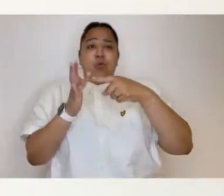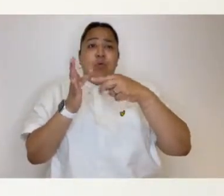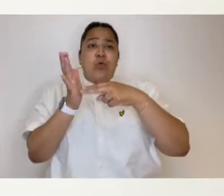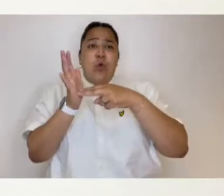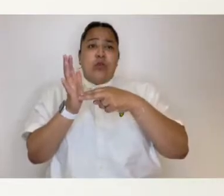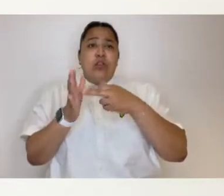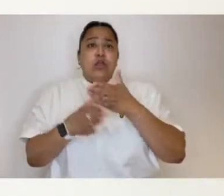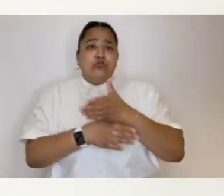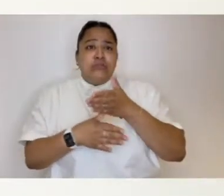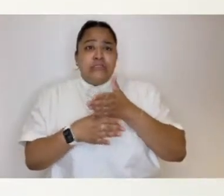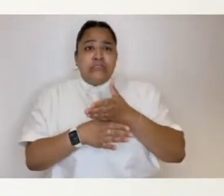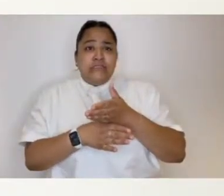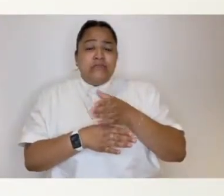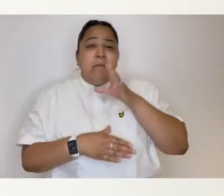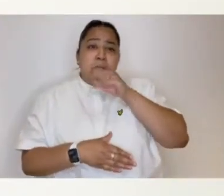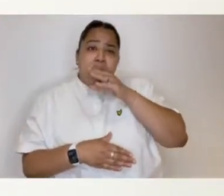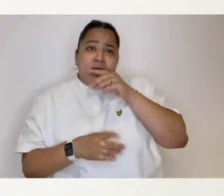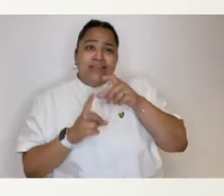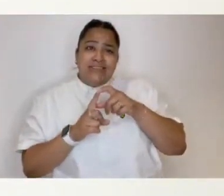2021.